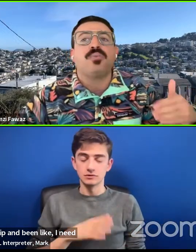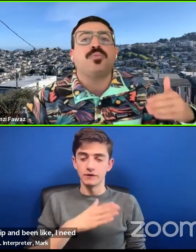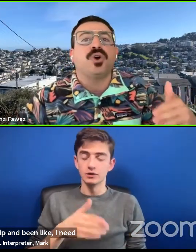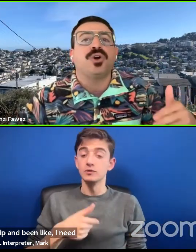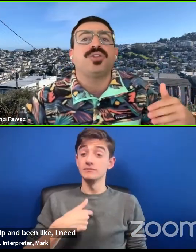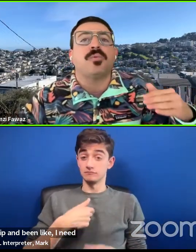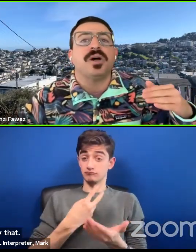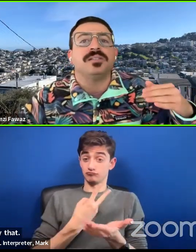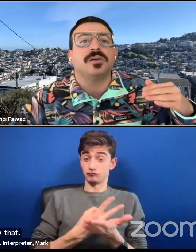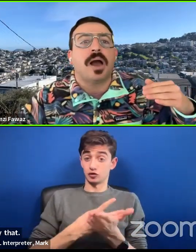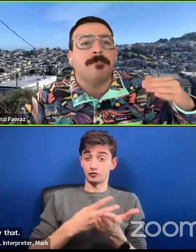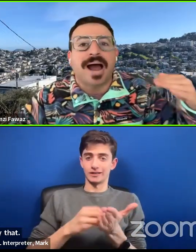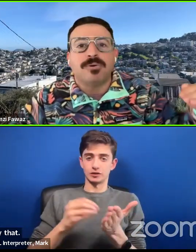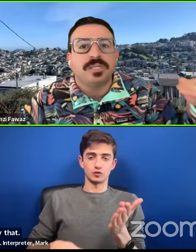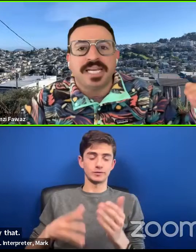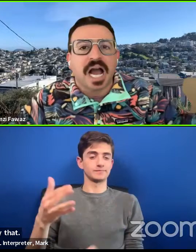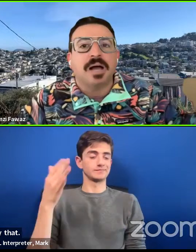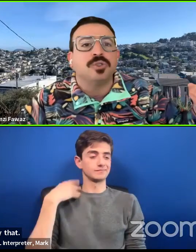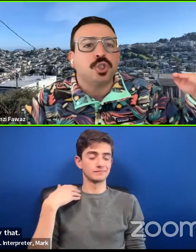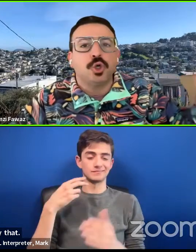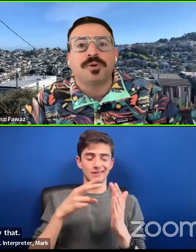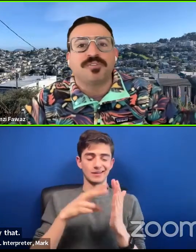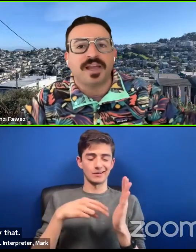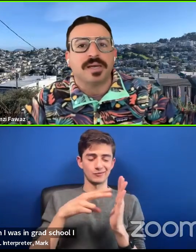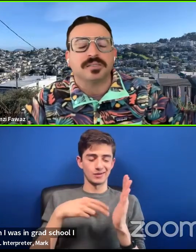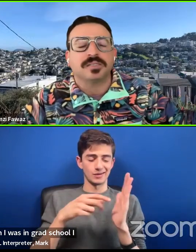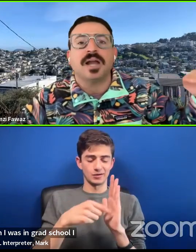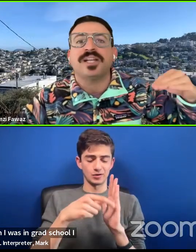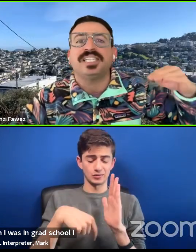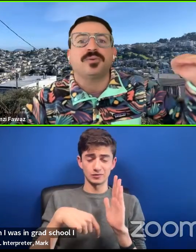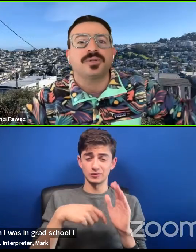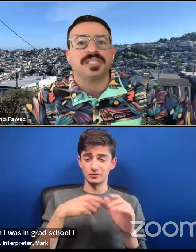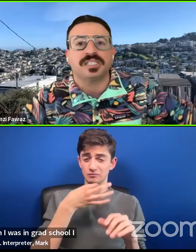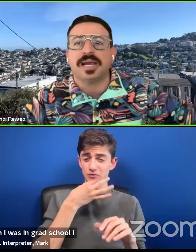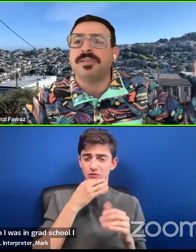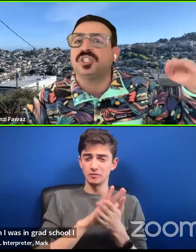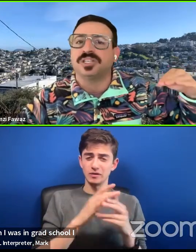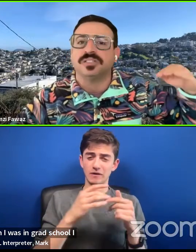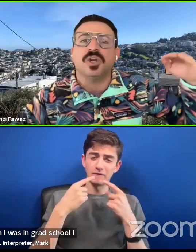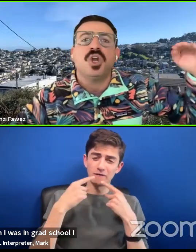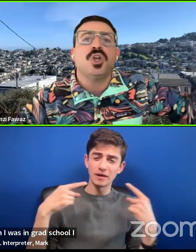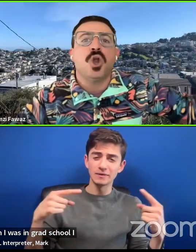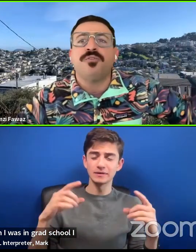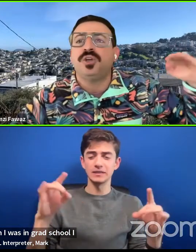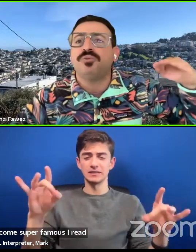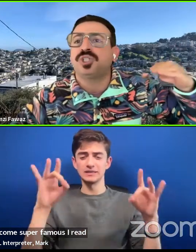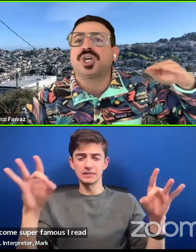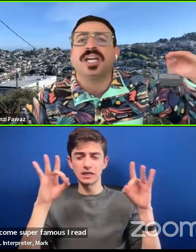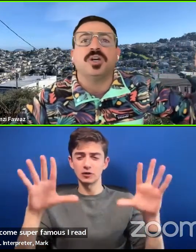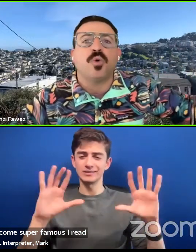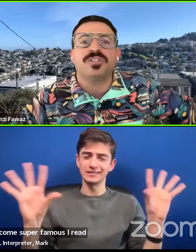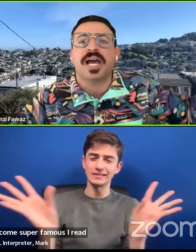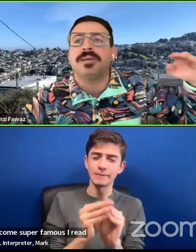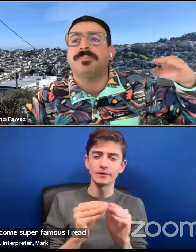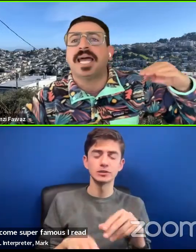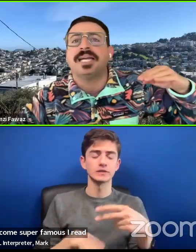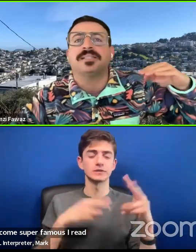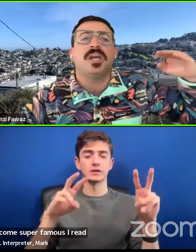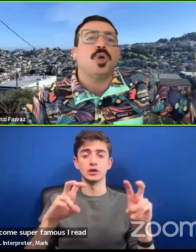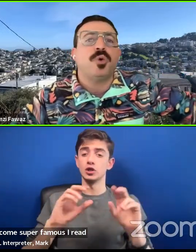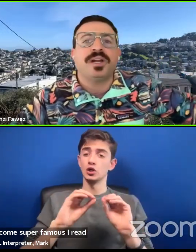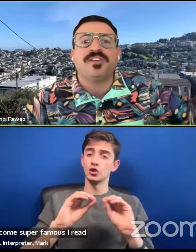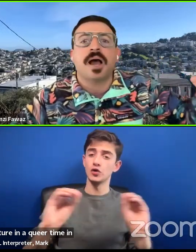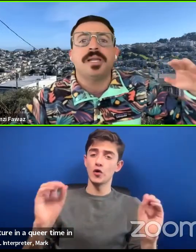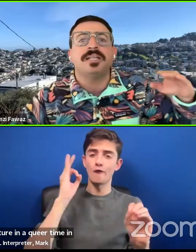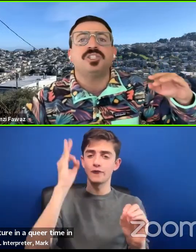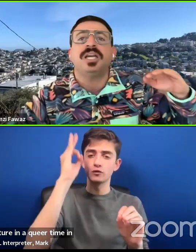I read work that was about to become super famous. I read terrorist assemblages, No Future, In a Queer Time in